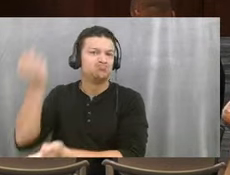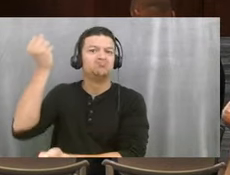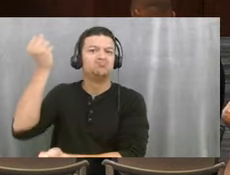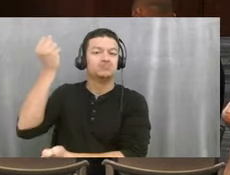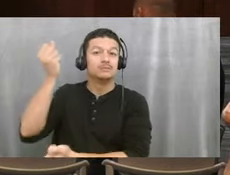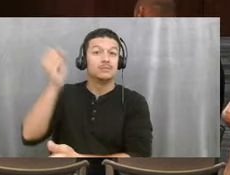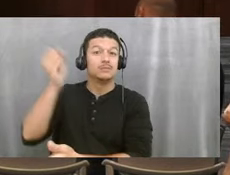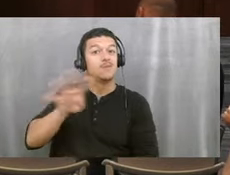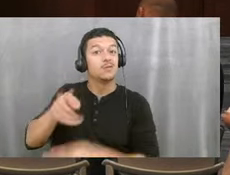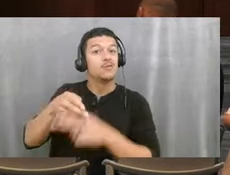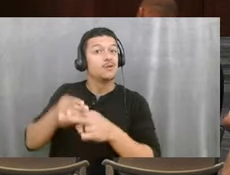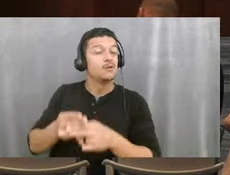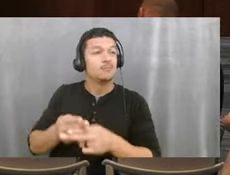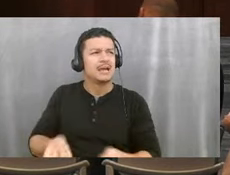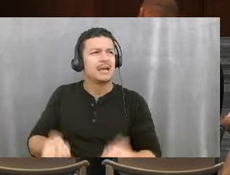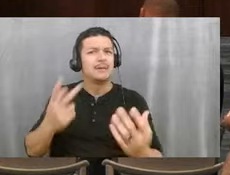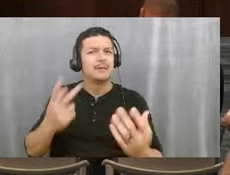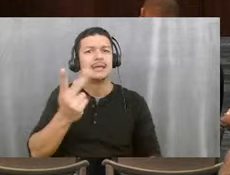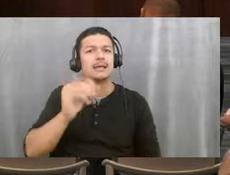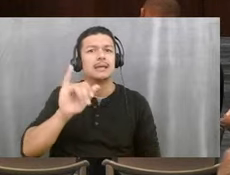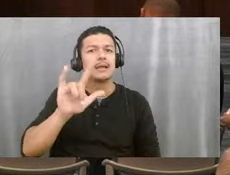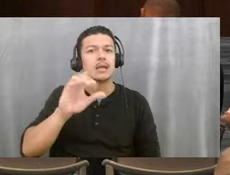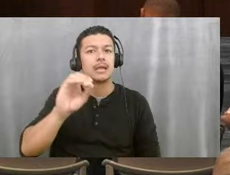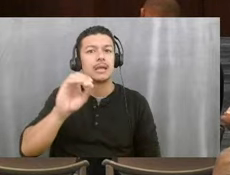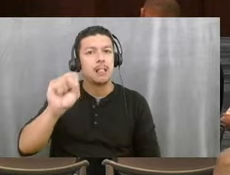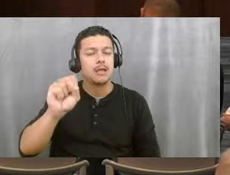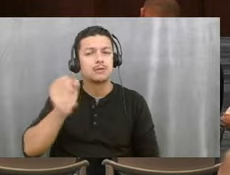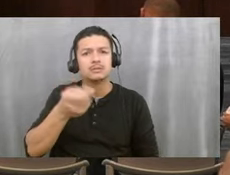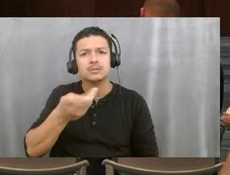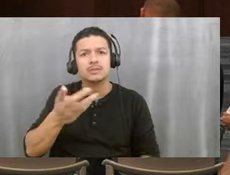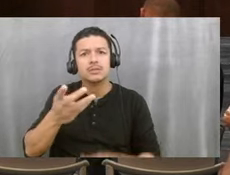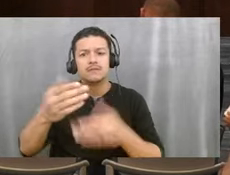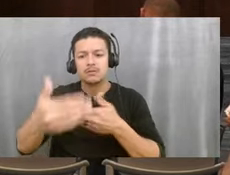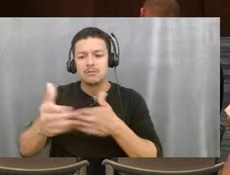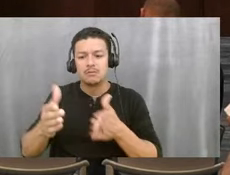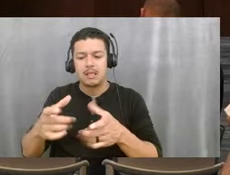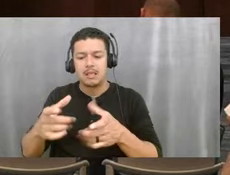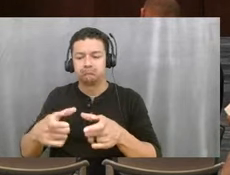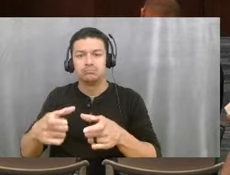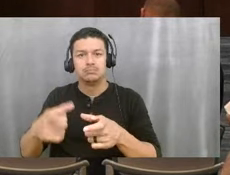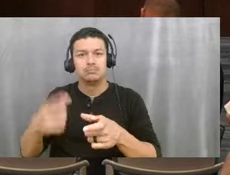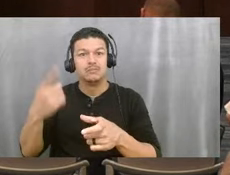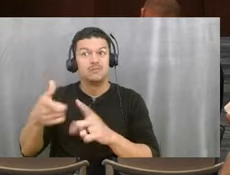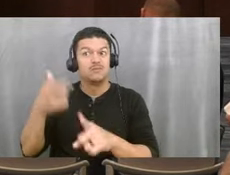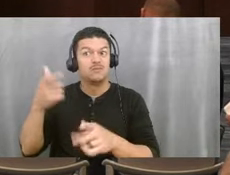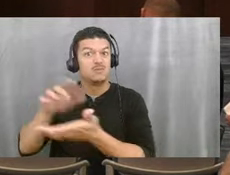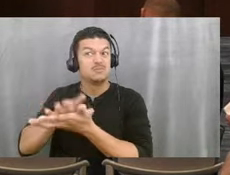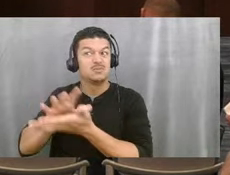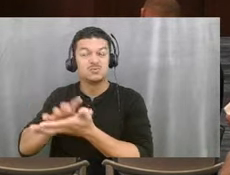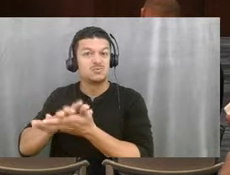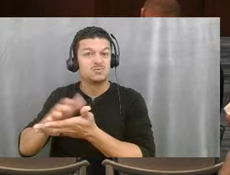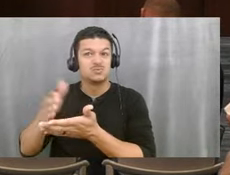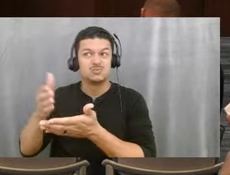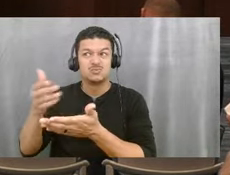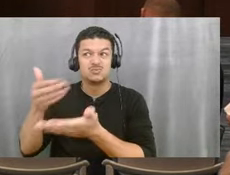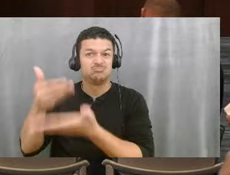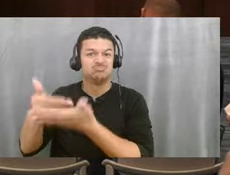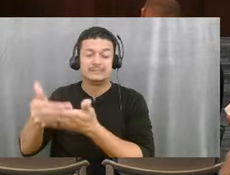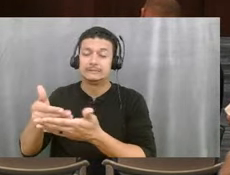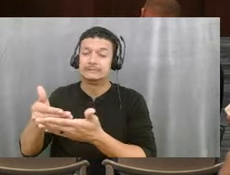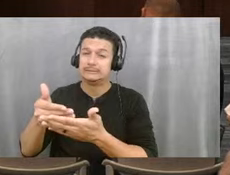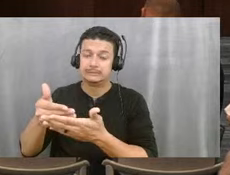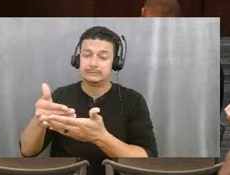many kilos, you know, a few blocks from a school is a huge deal. And I just really wanted to give kudos, you know, to